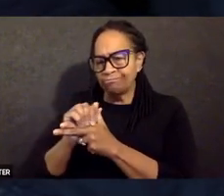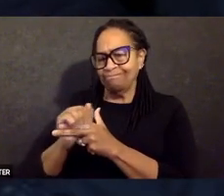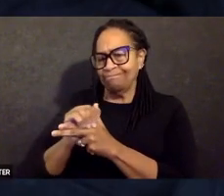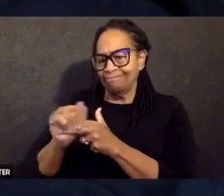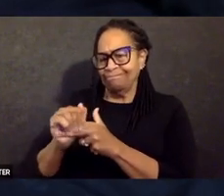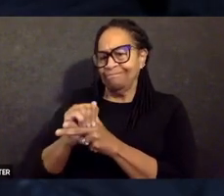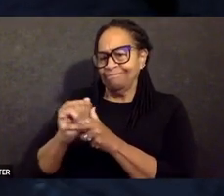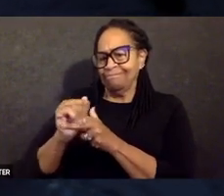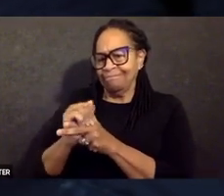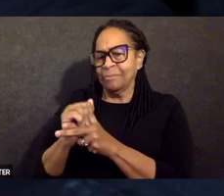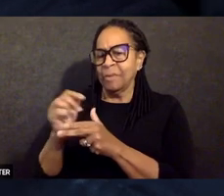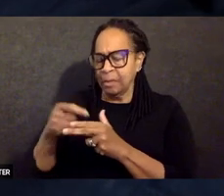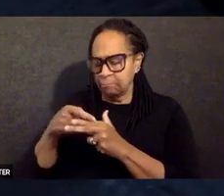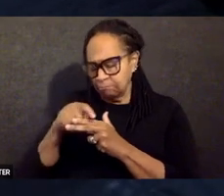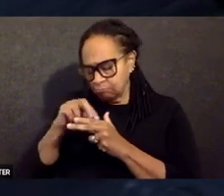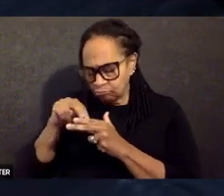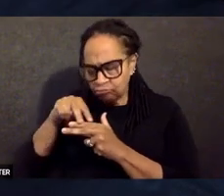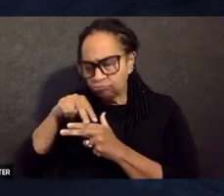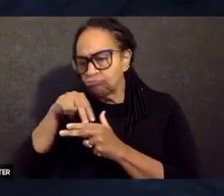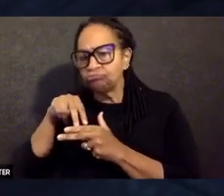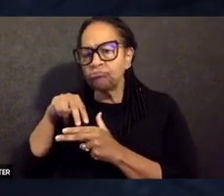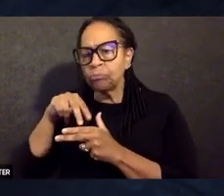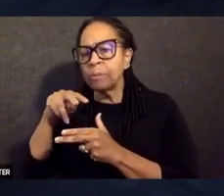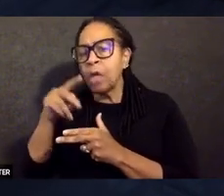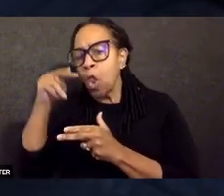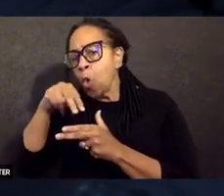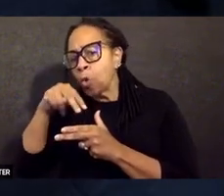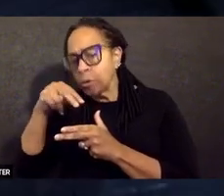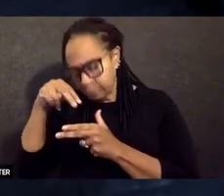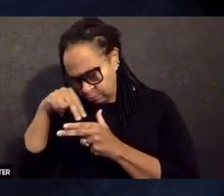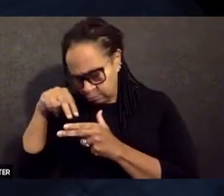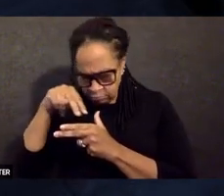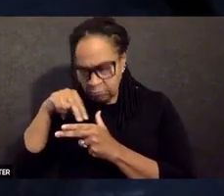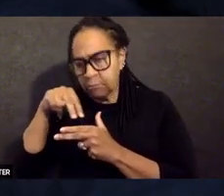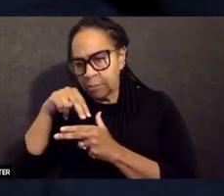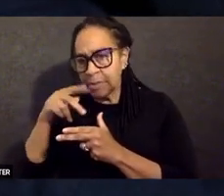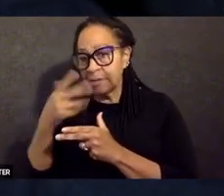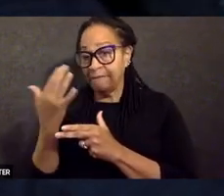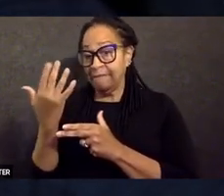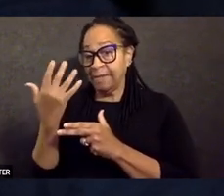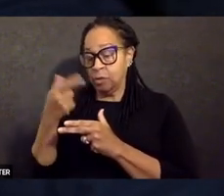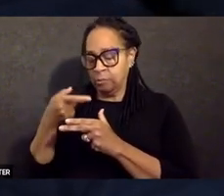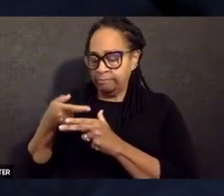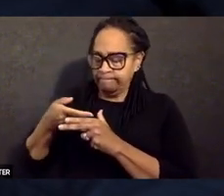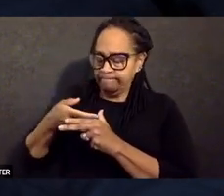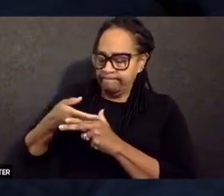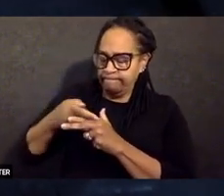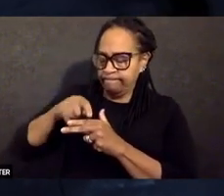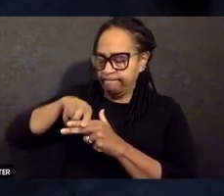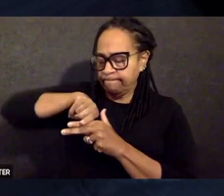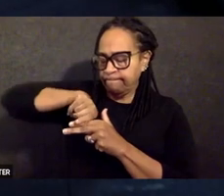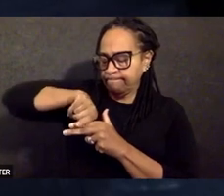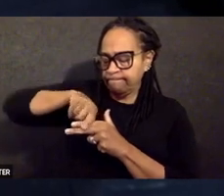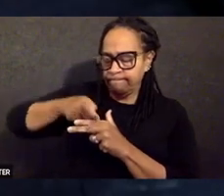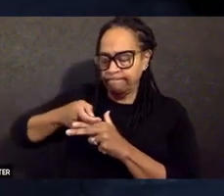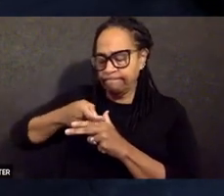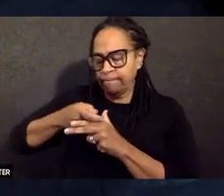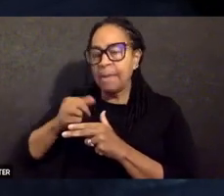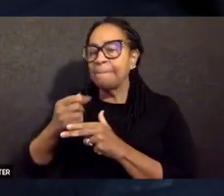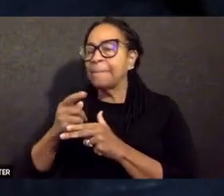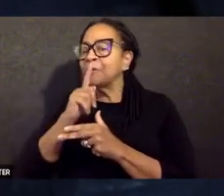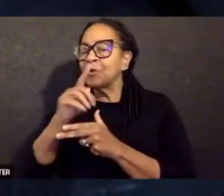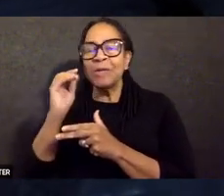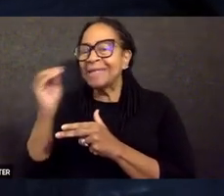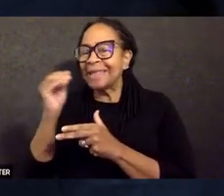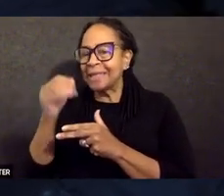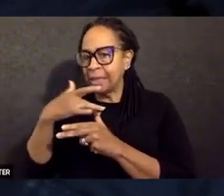And while still pointing in a safe direction, work your slide, which will reject any rounds that still may be in the chamber. Work your slide a couple more